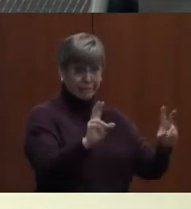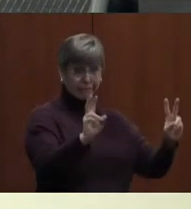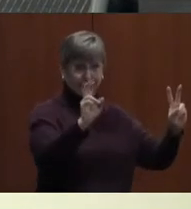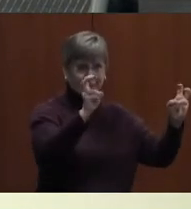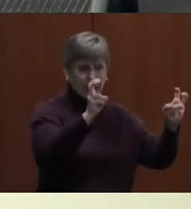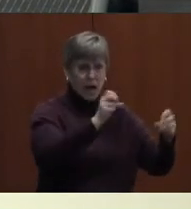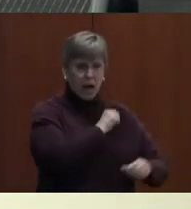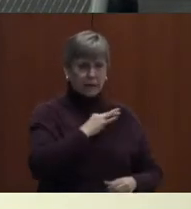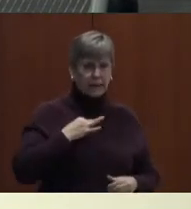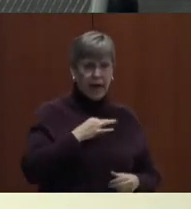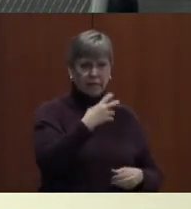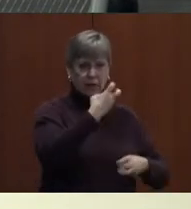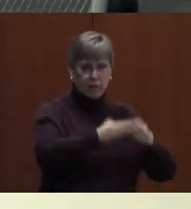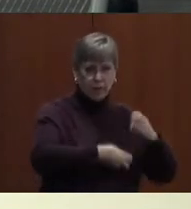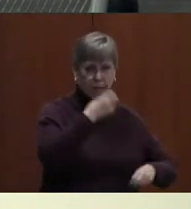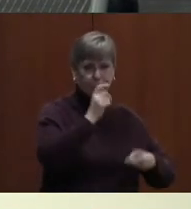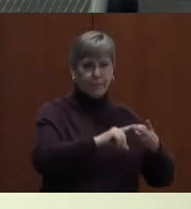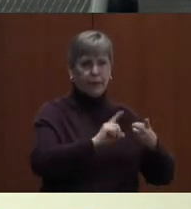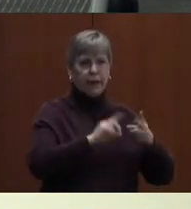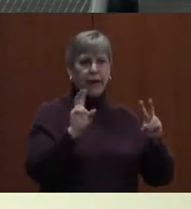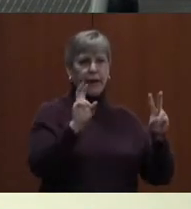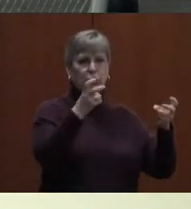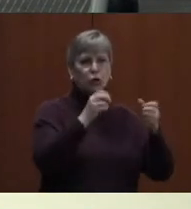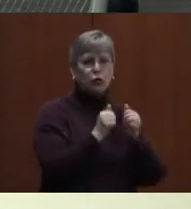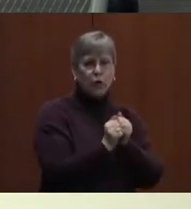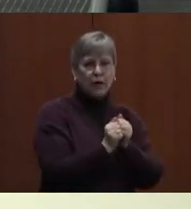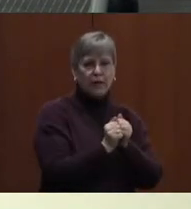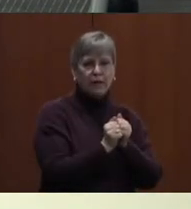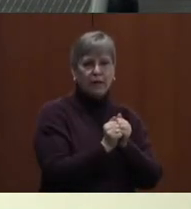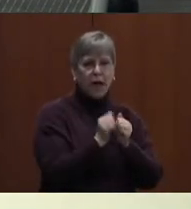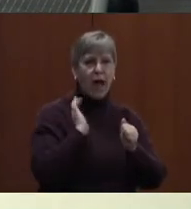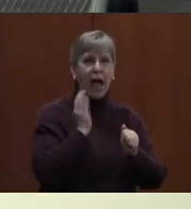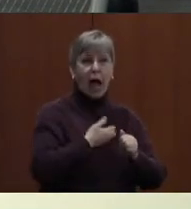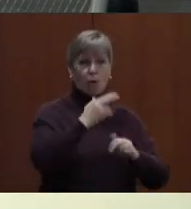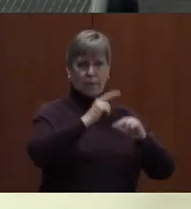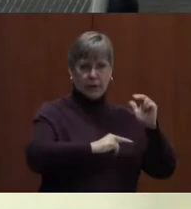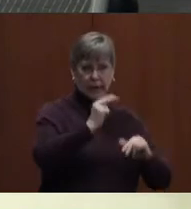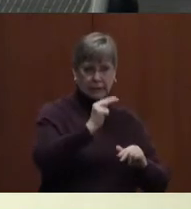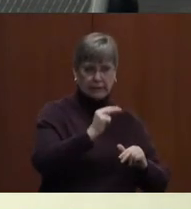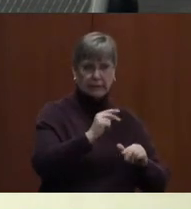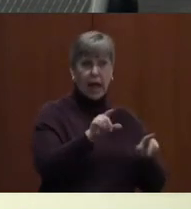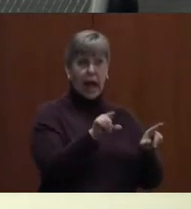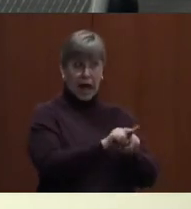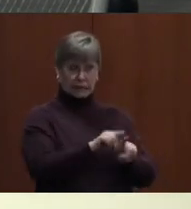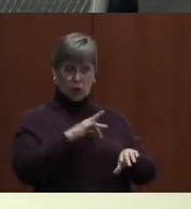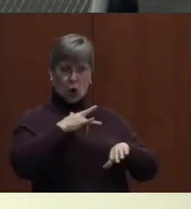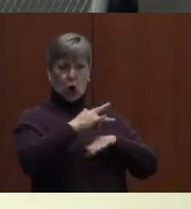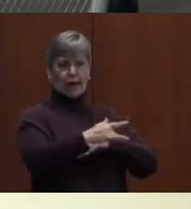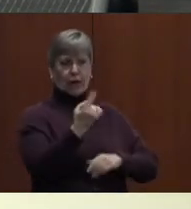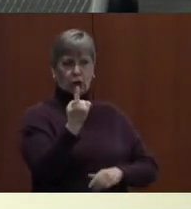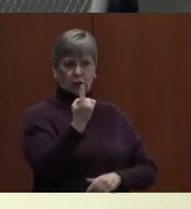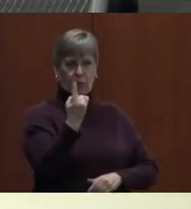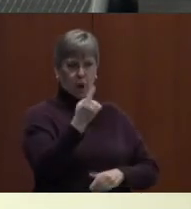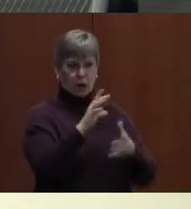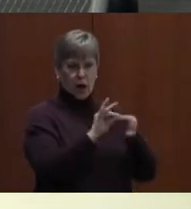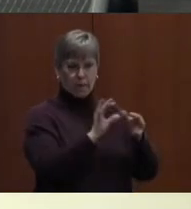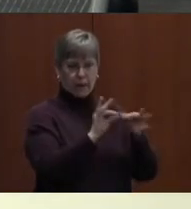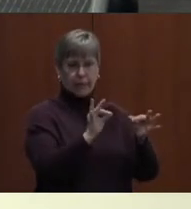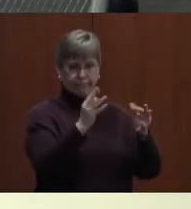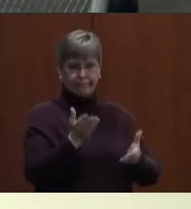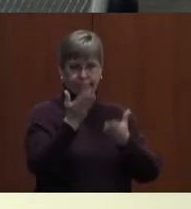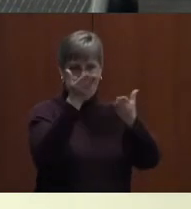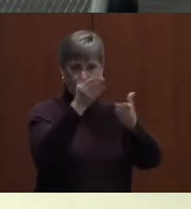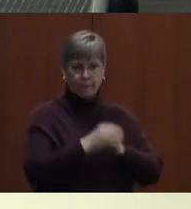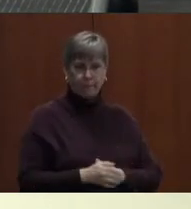staffing crisis, issues with our facilities, as an earlier comment brought up.